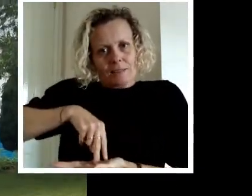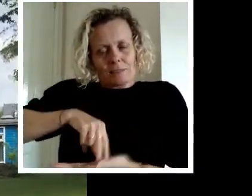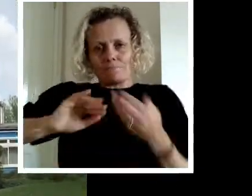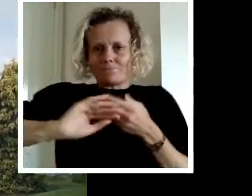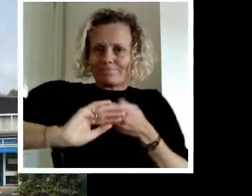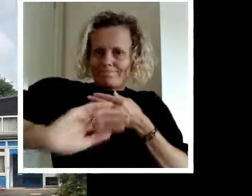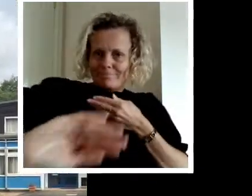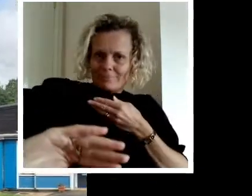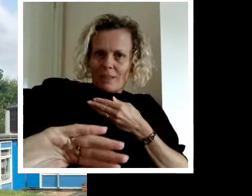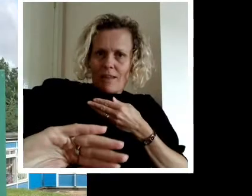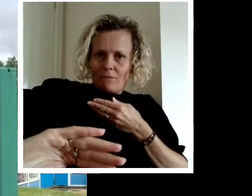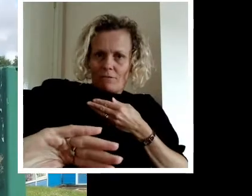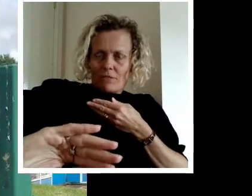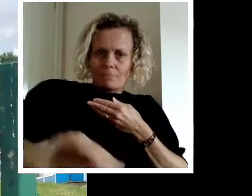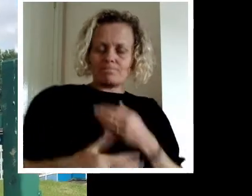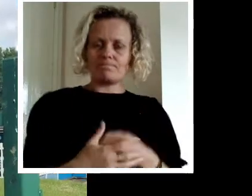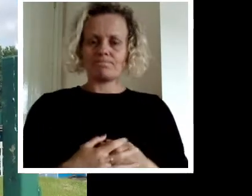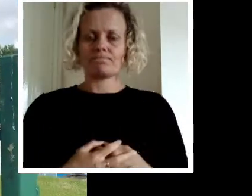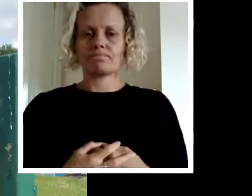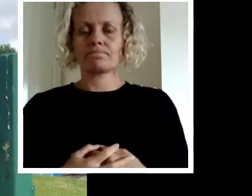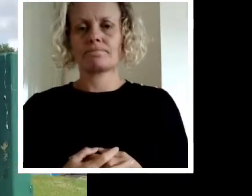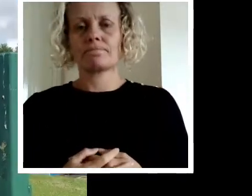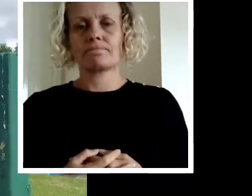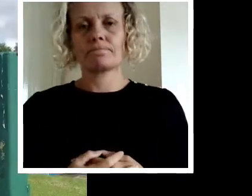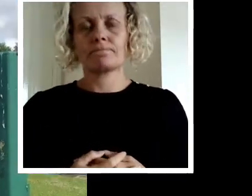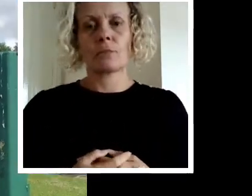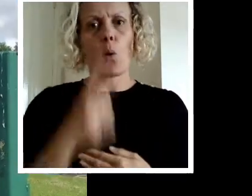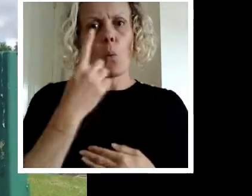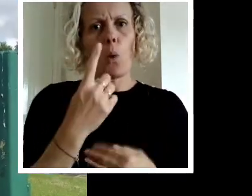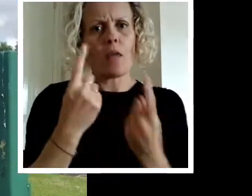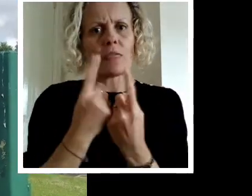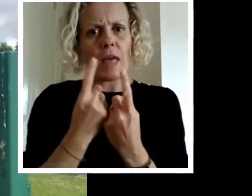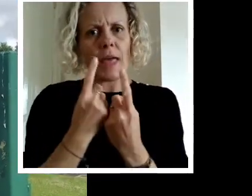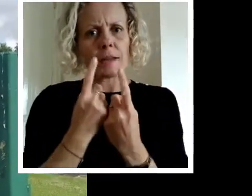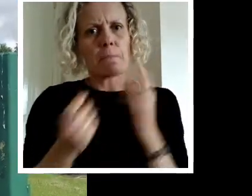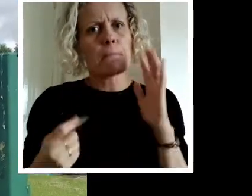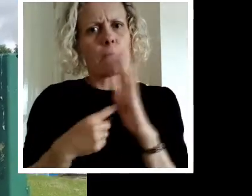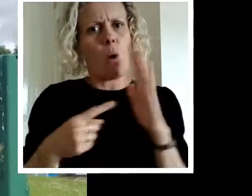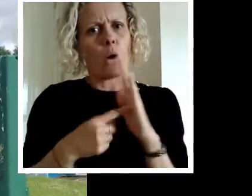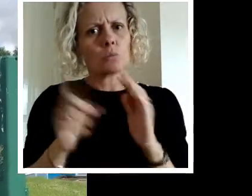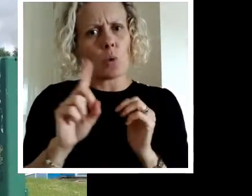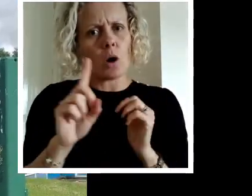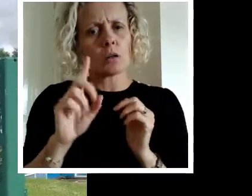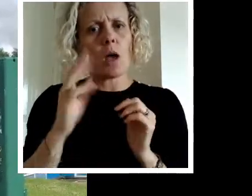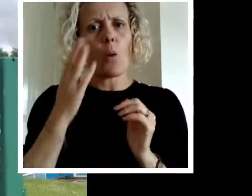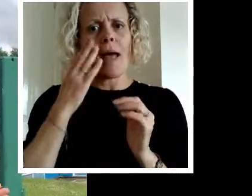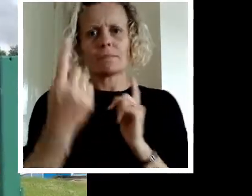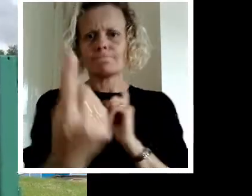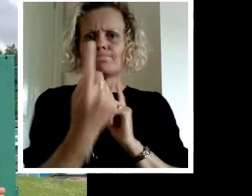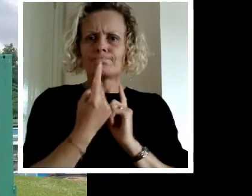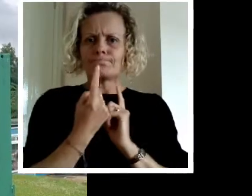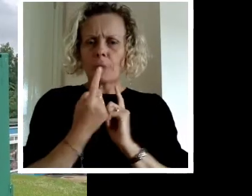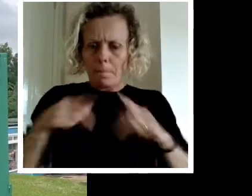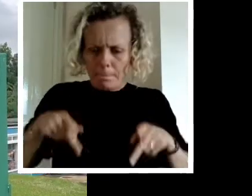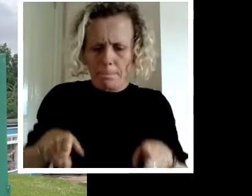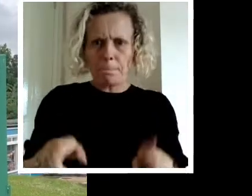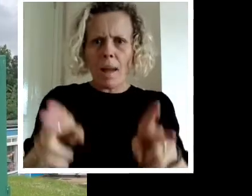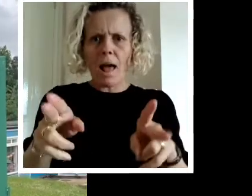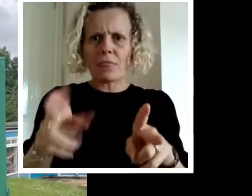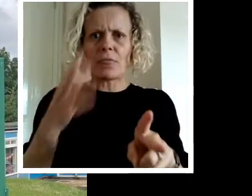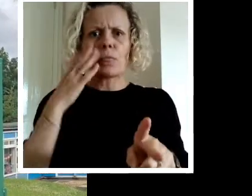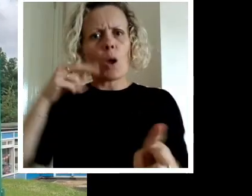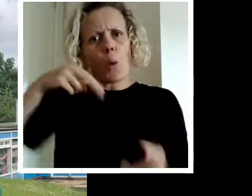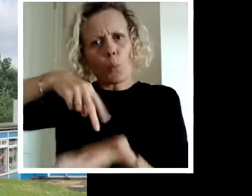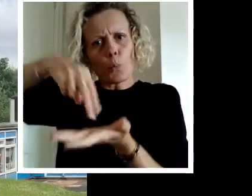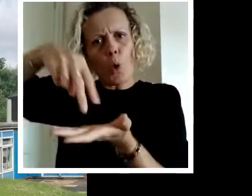can keep that social distance so important. One thing we must be careful about on this main path into school